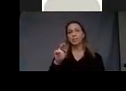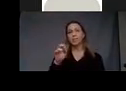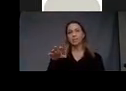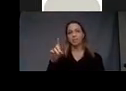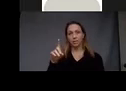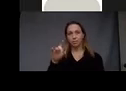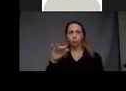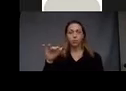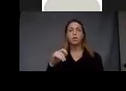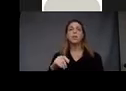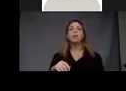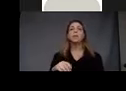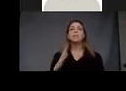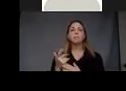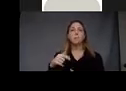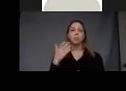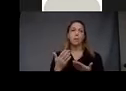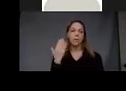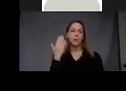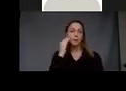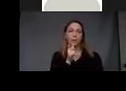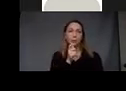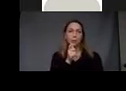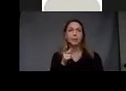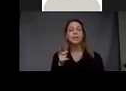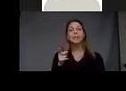his name. He was a wonderful,